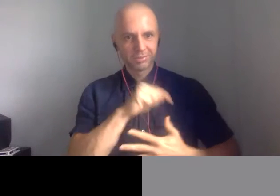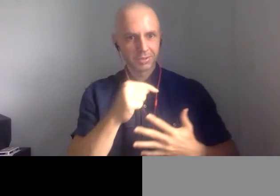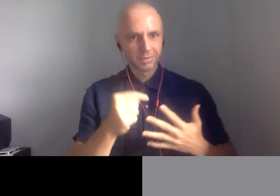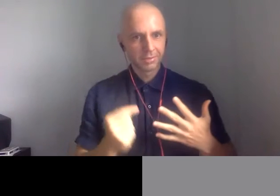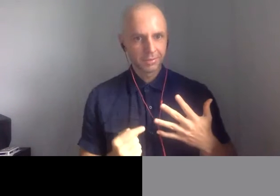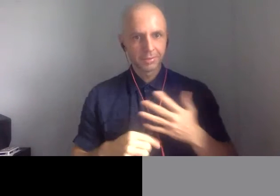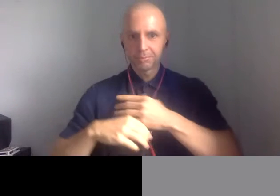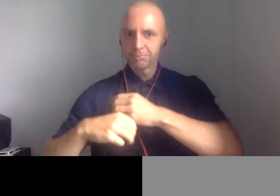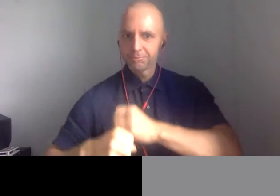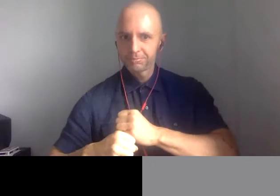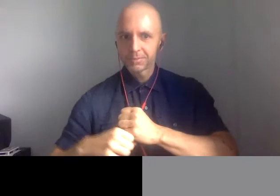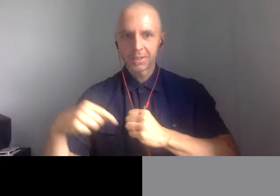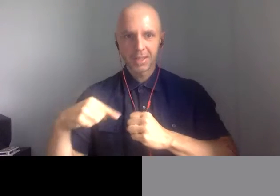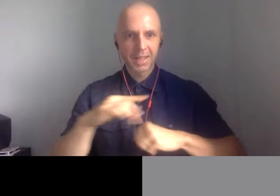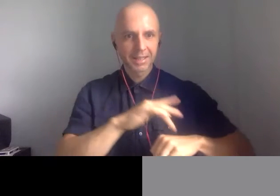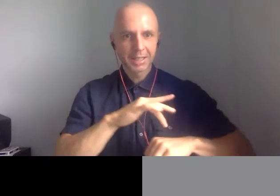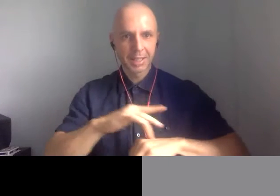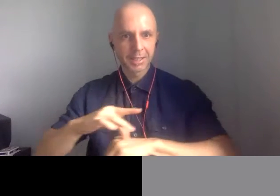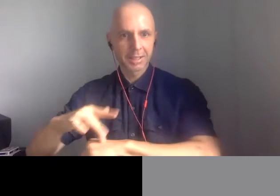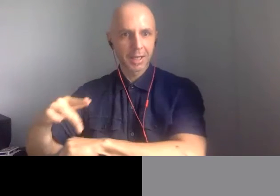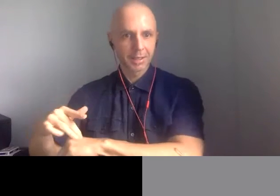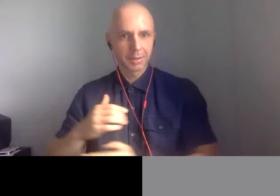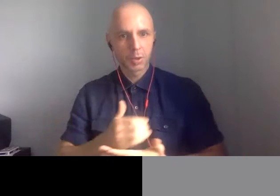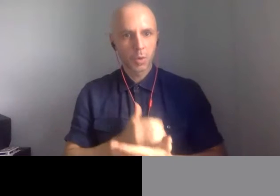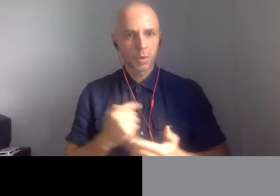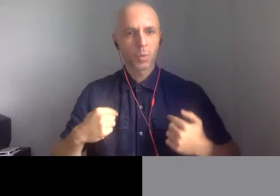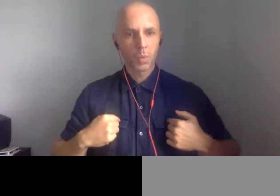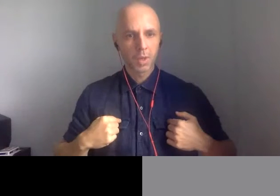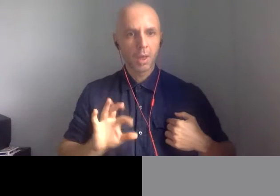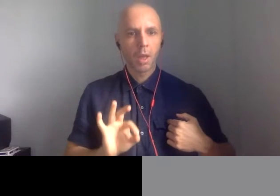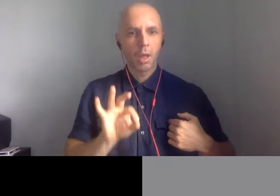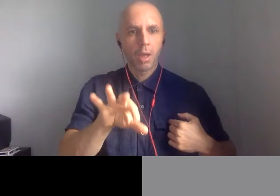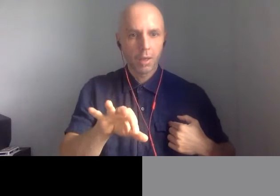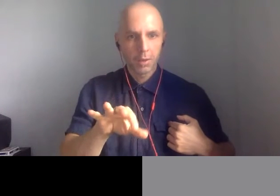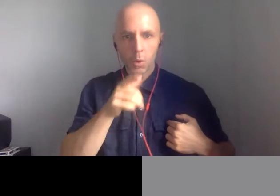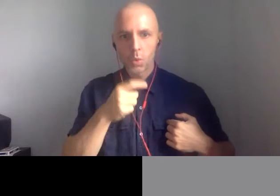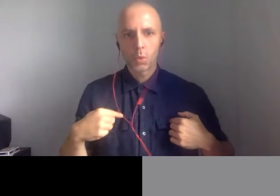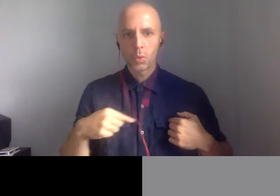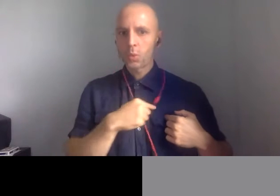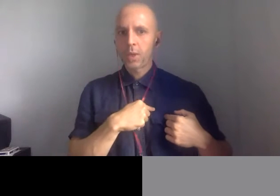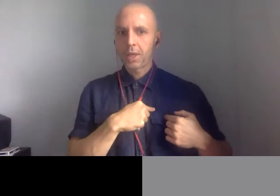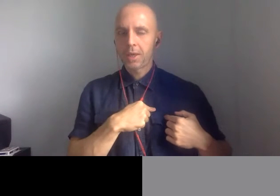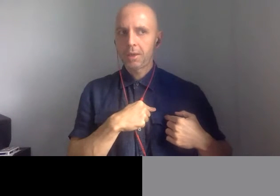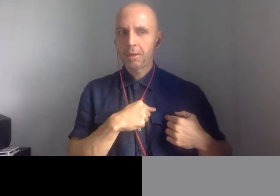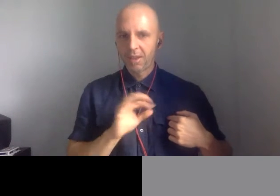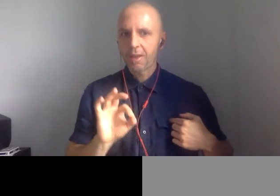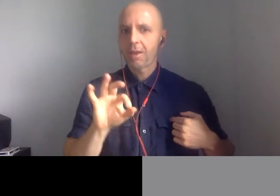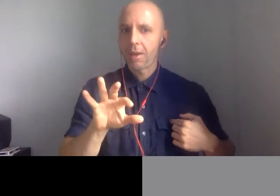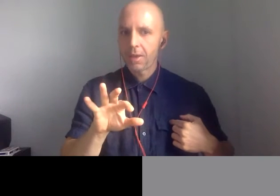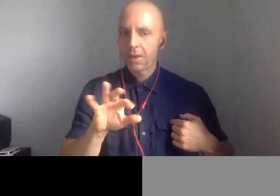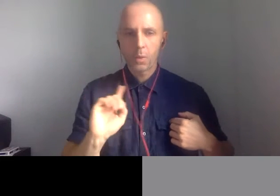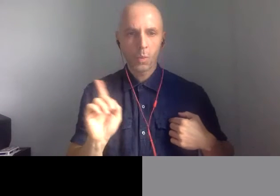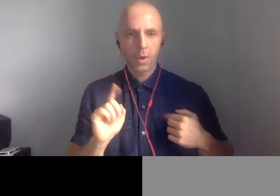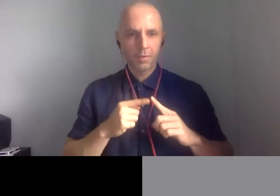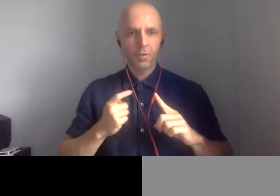and answer the questions who are we and where do we come from. In this course we begin with